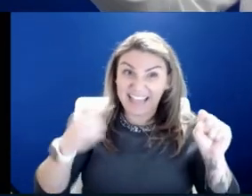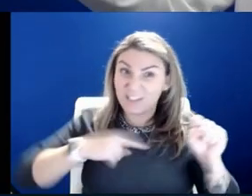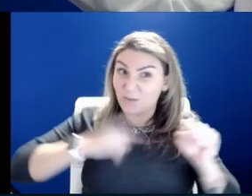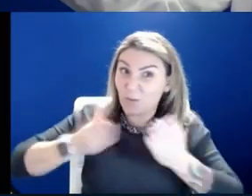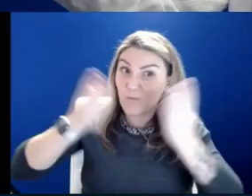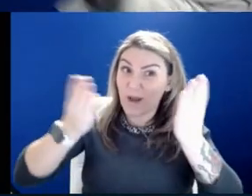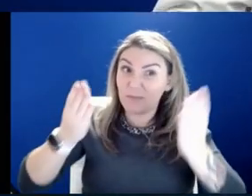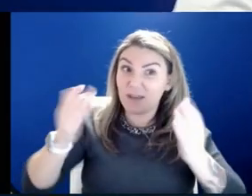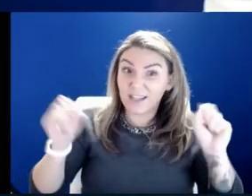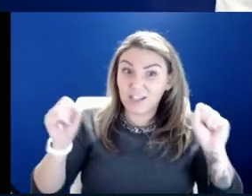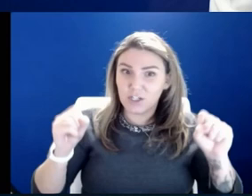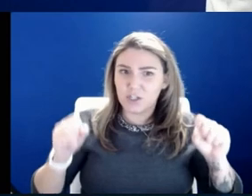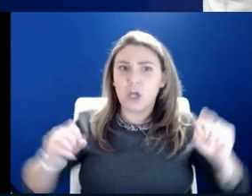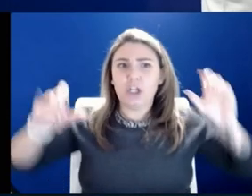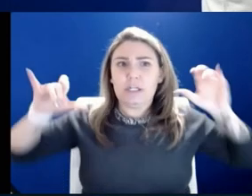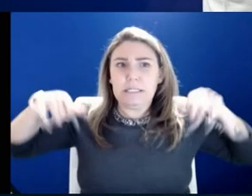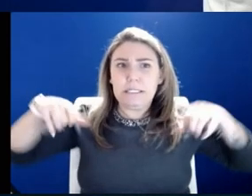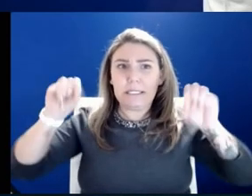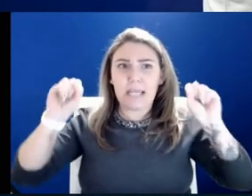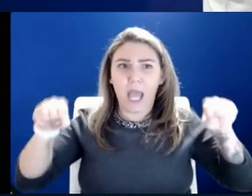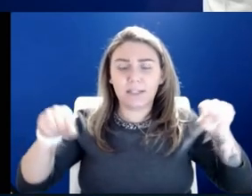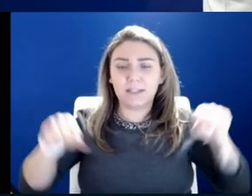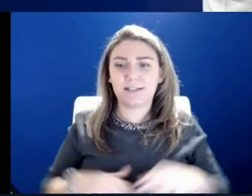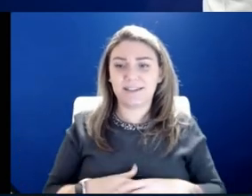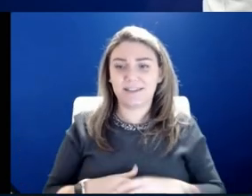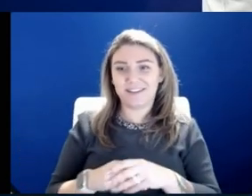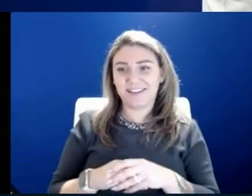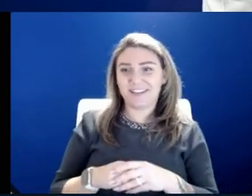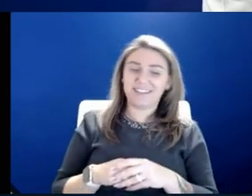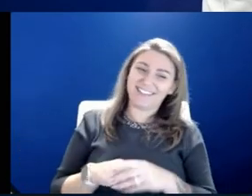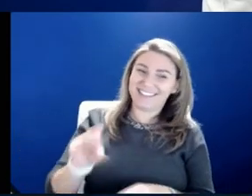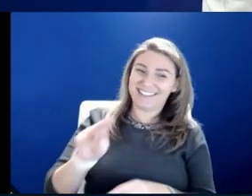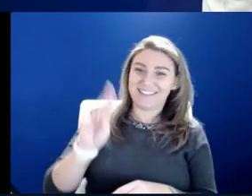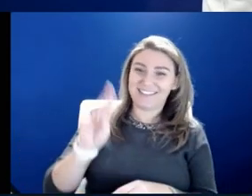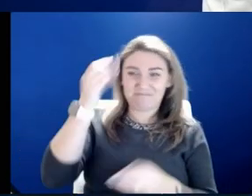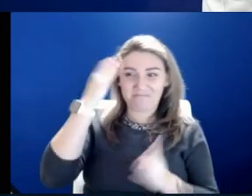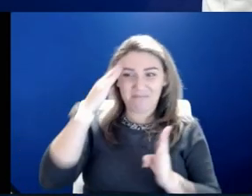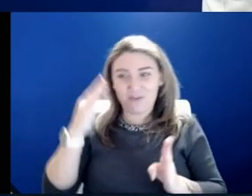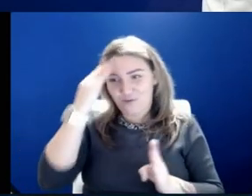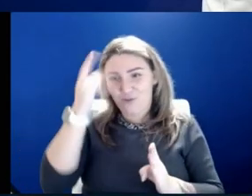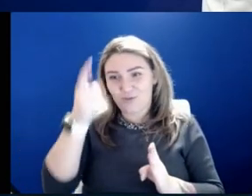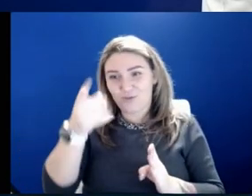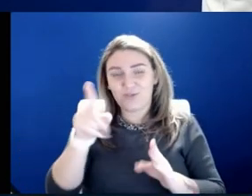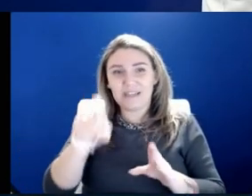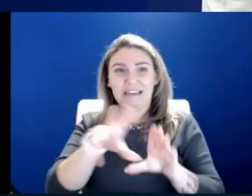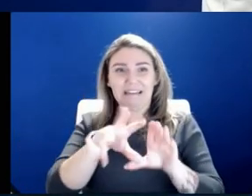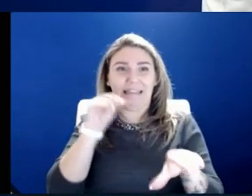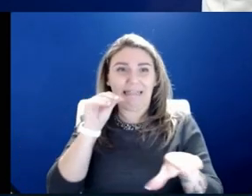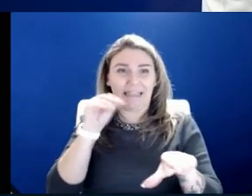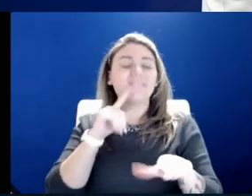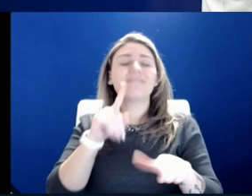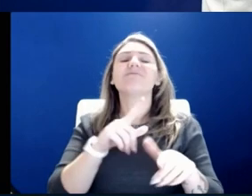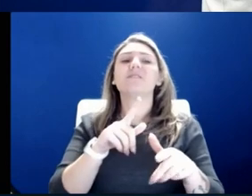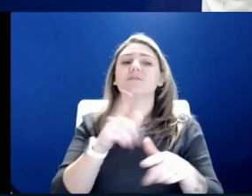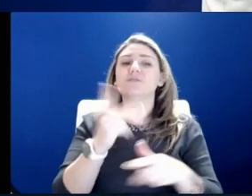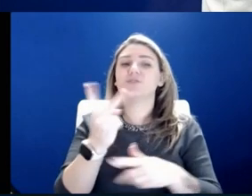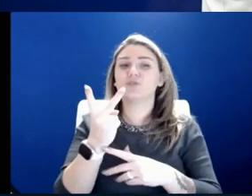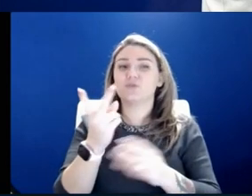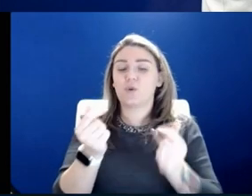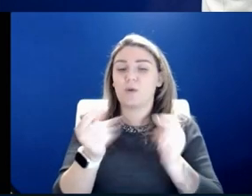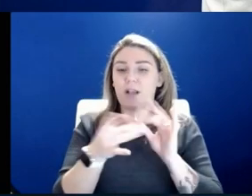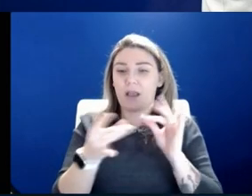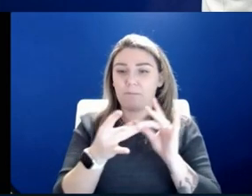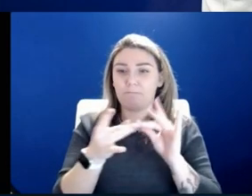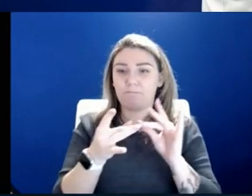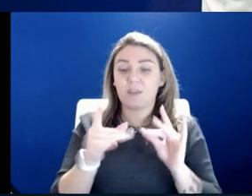Yeah, yes. Mayor, know you have to get going, so I just have two quick comments from our viewers. Donna,